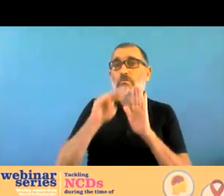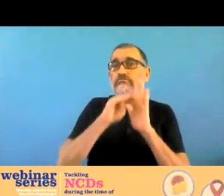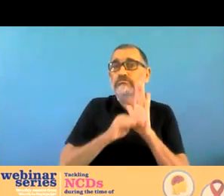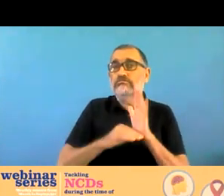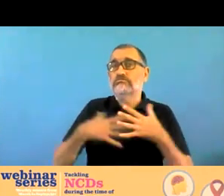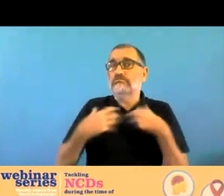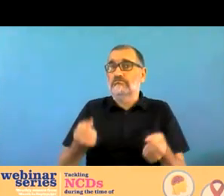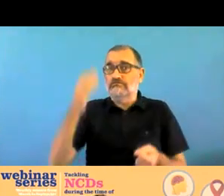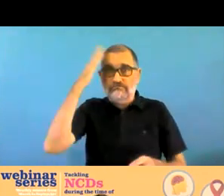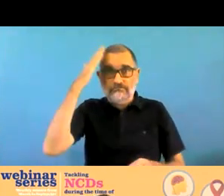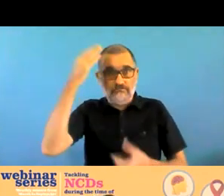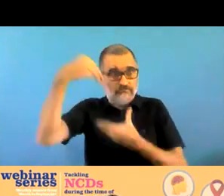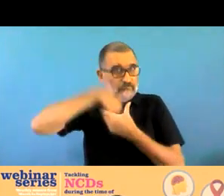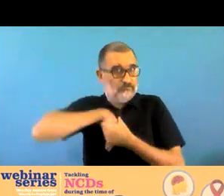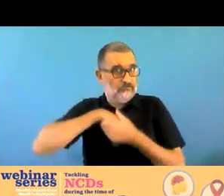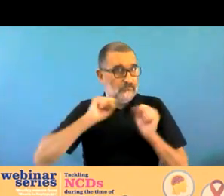this is an at-risk group